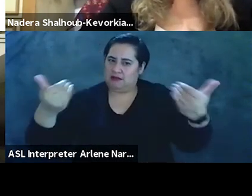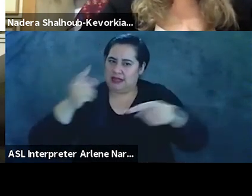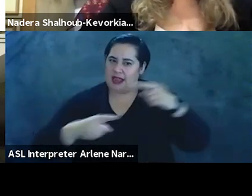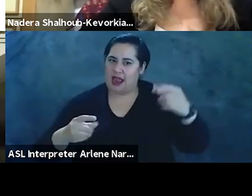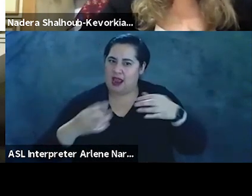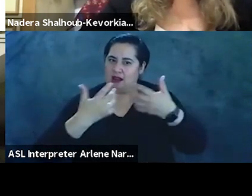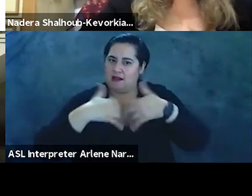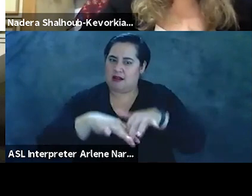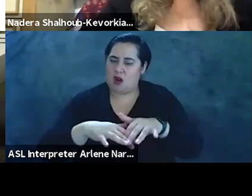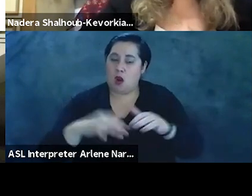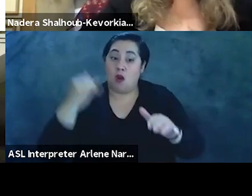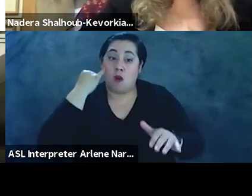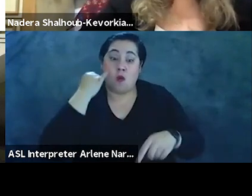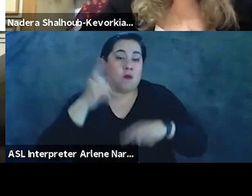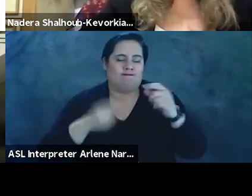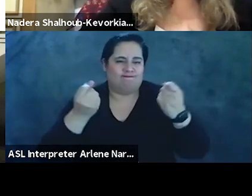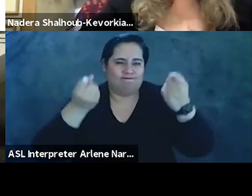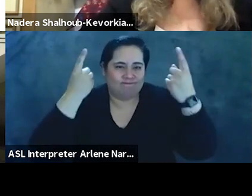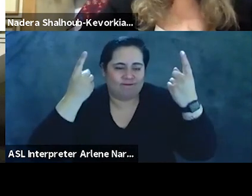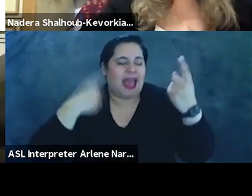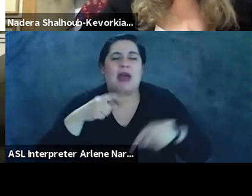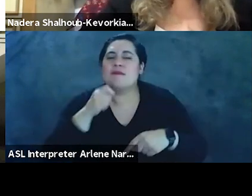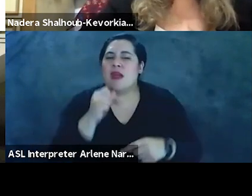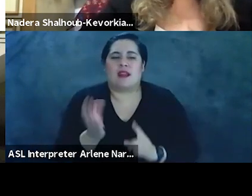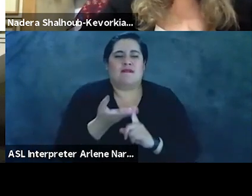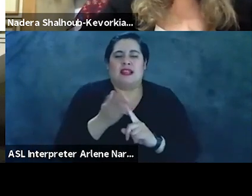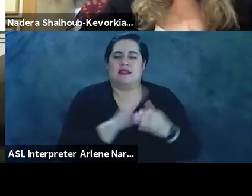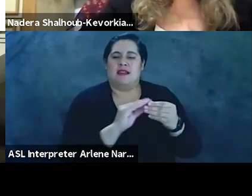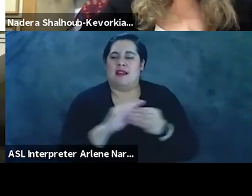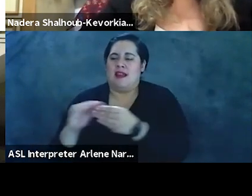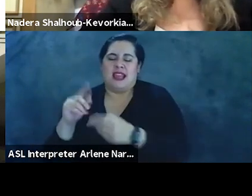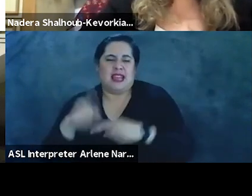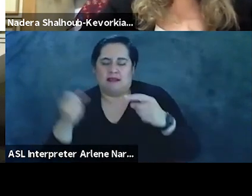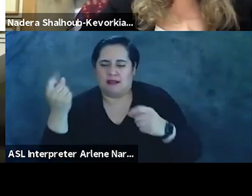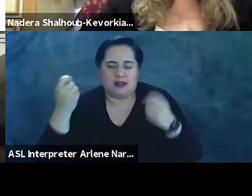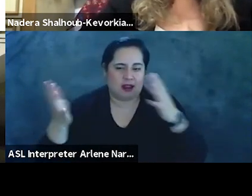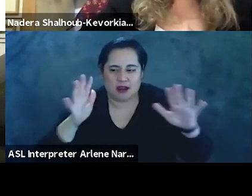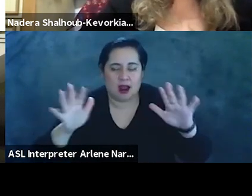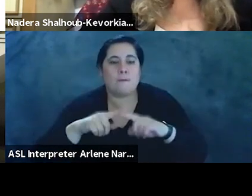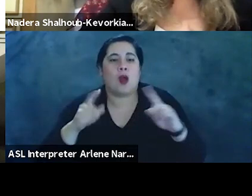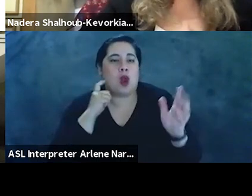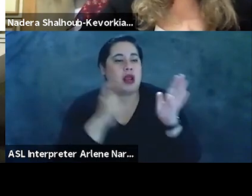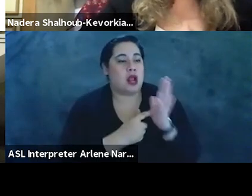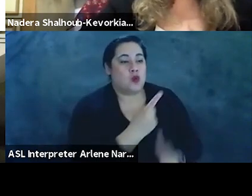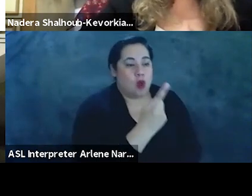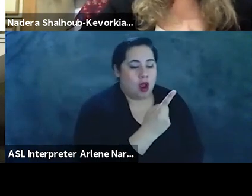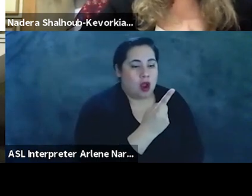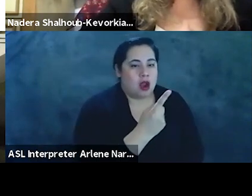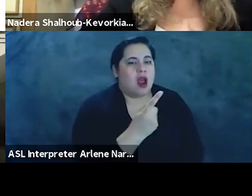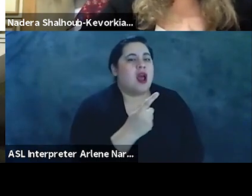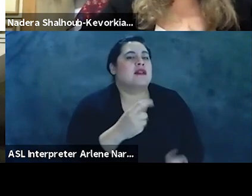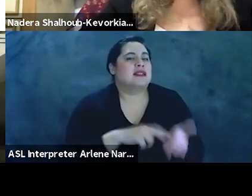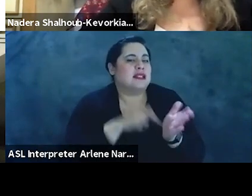if they are incommensurable? I'm no longer convinced the narratives are mutually unintelligible, that recognizing one necessarily requires denying